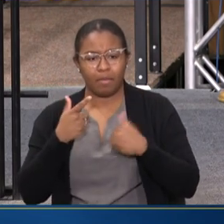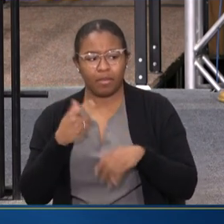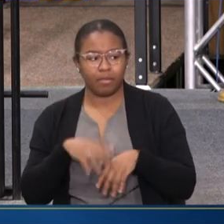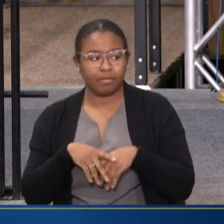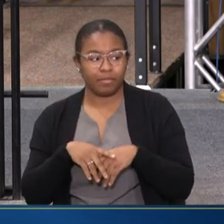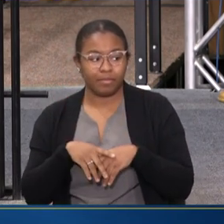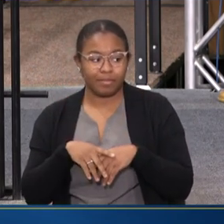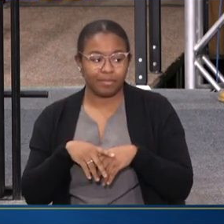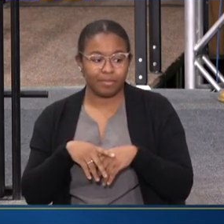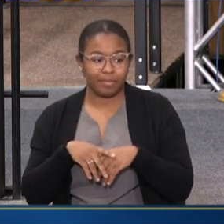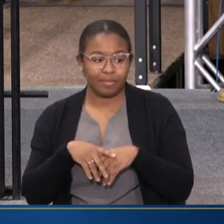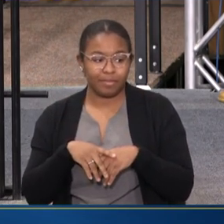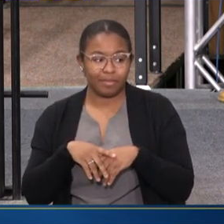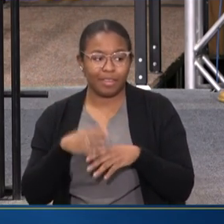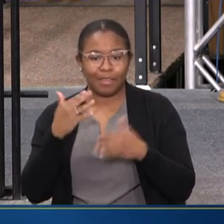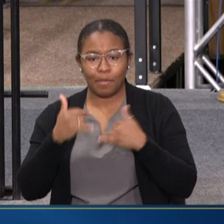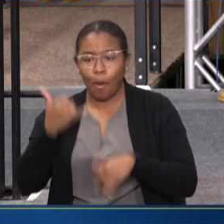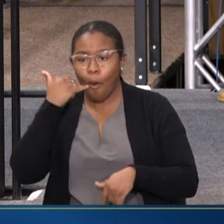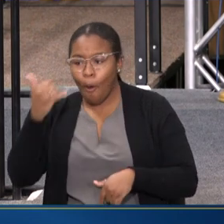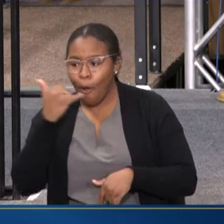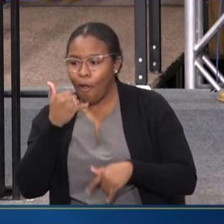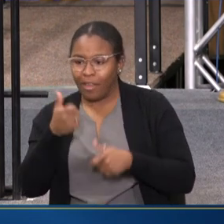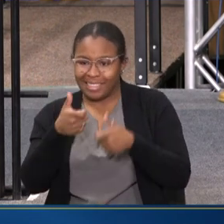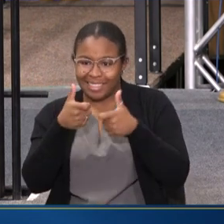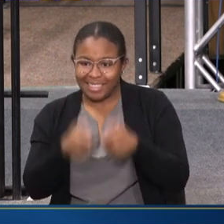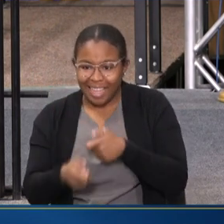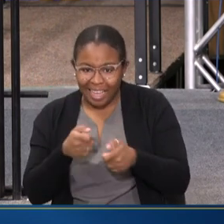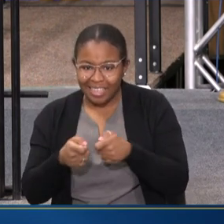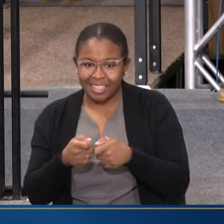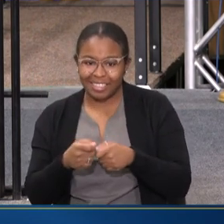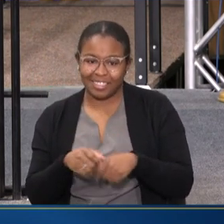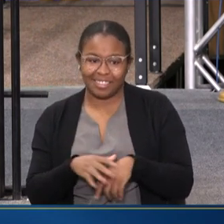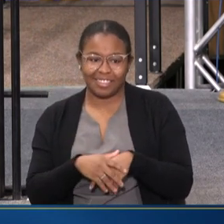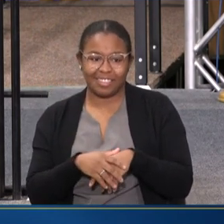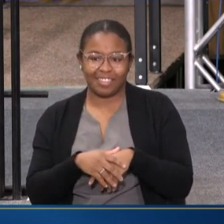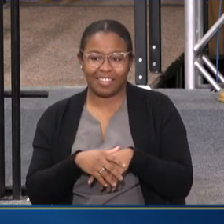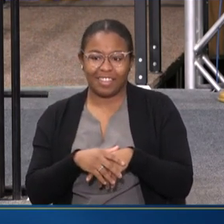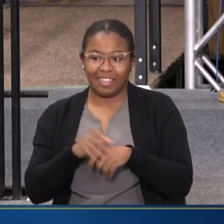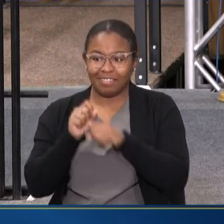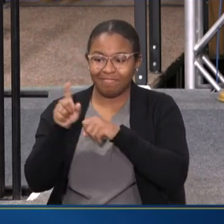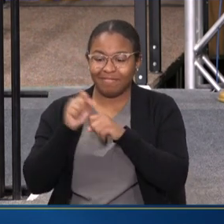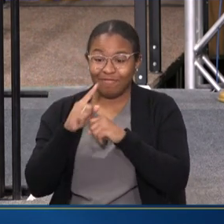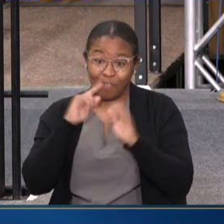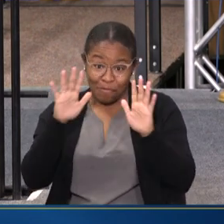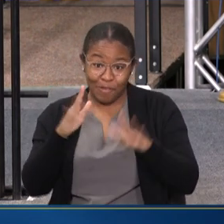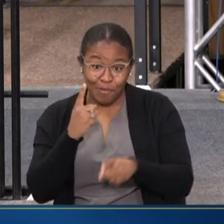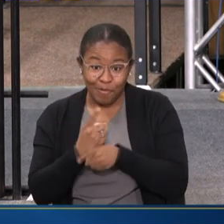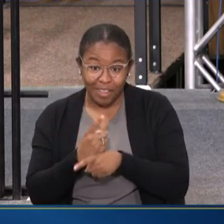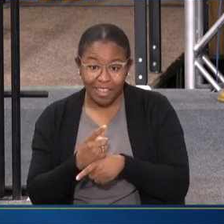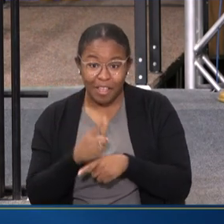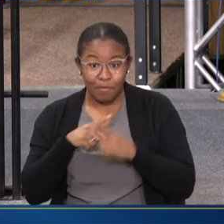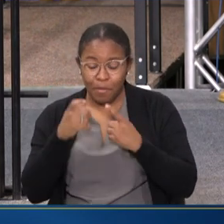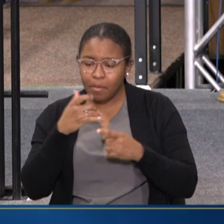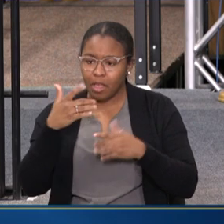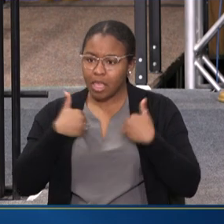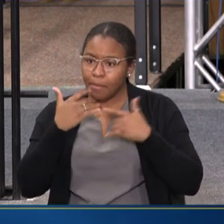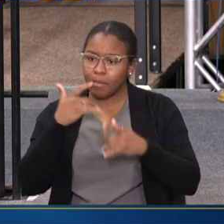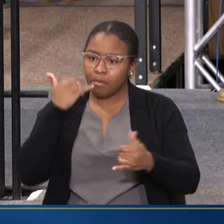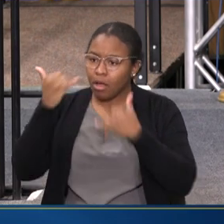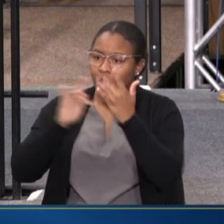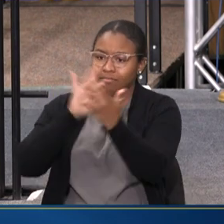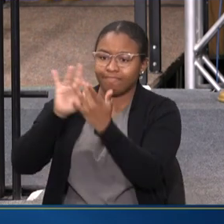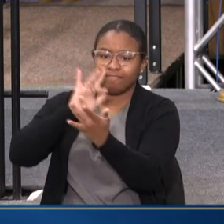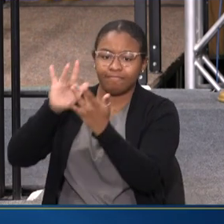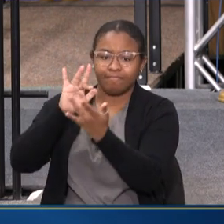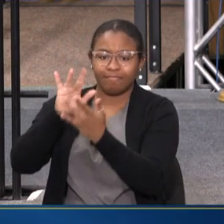WE'RE SEEING YOUNG PEOPLE TEXT. IT'S AMAZING, RIGHT? BUT WE'RE GETTING PEOPLE TO CALL. AND HERE'S THE BEST NEWS. WHEN